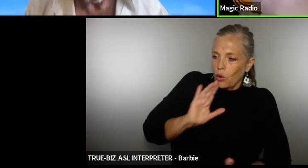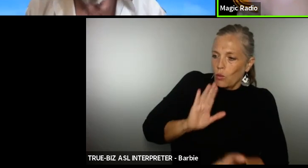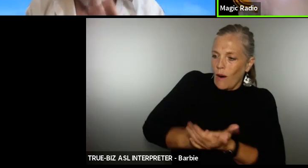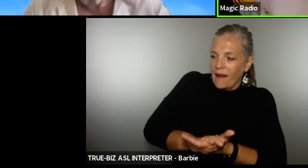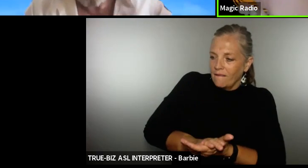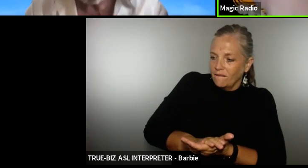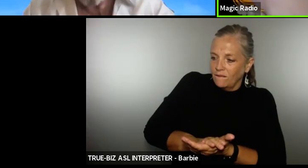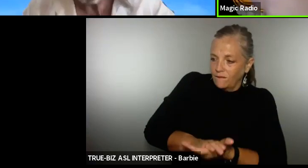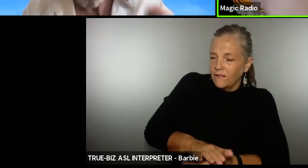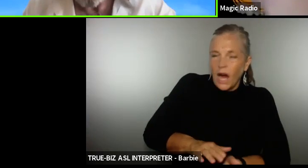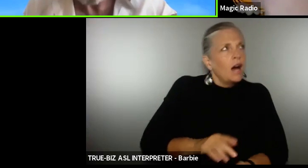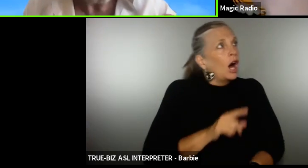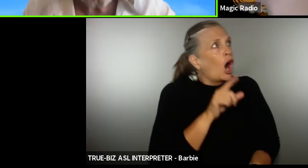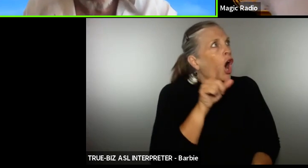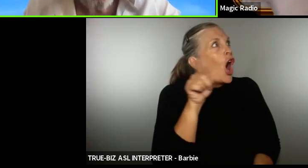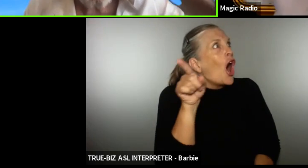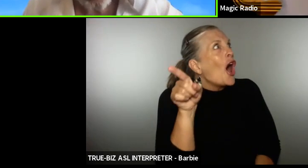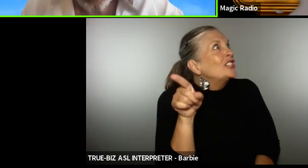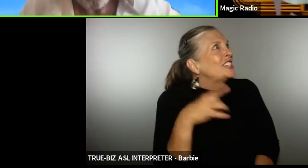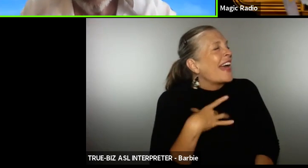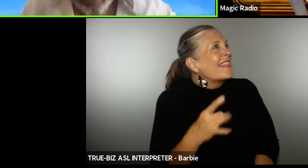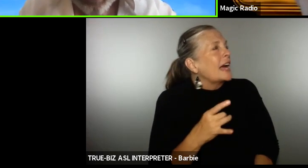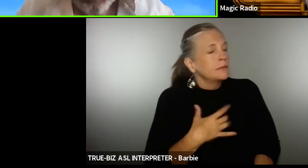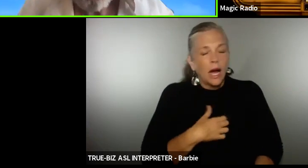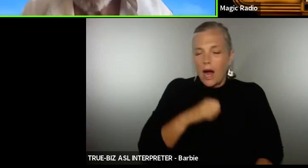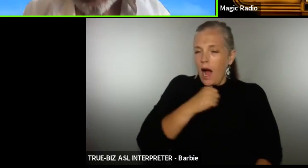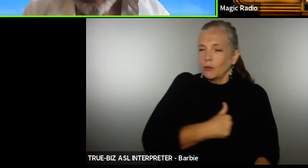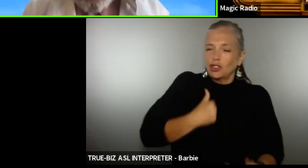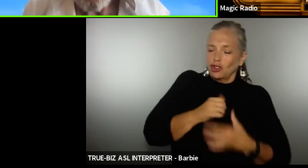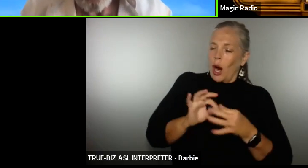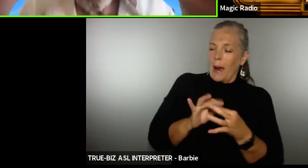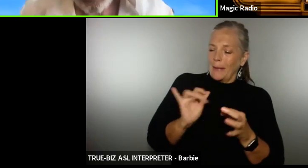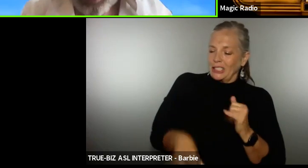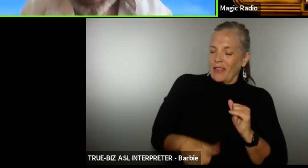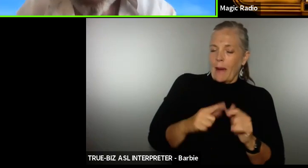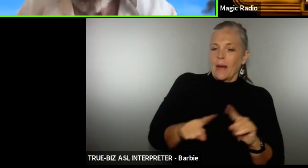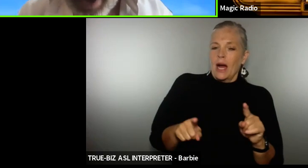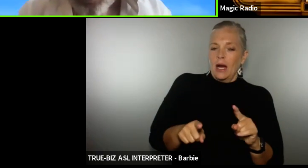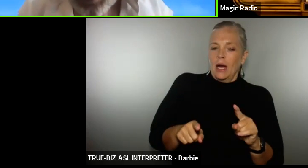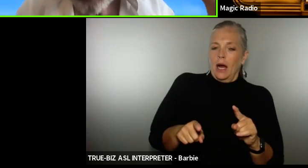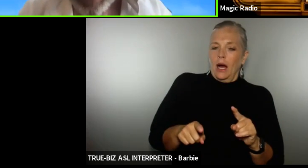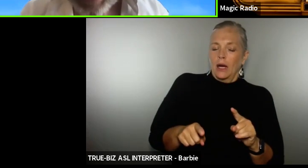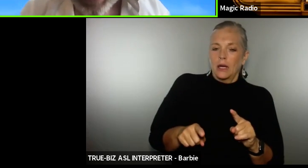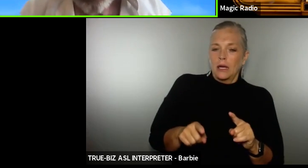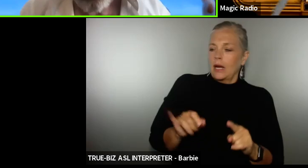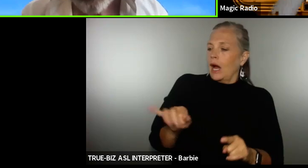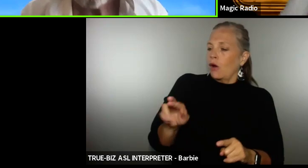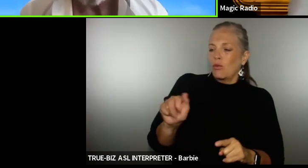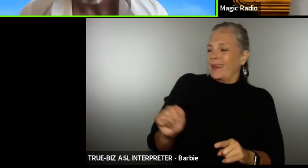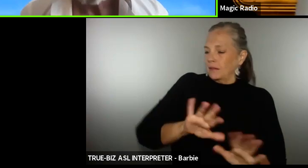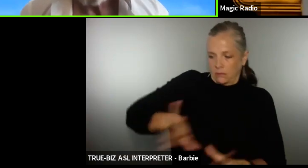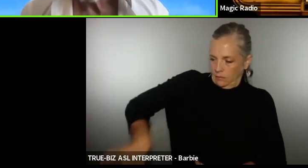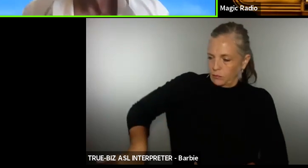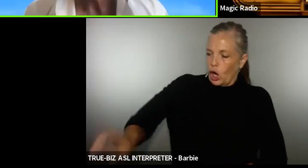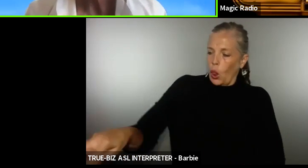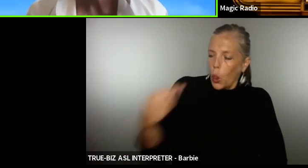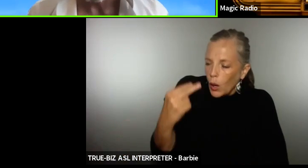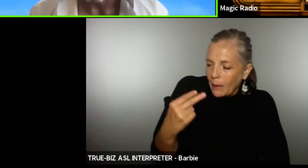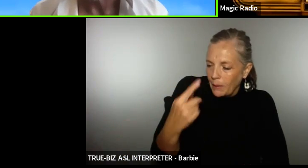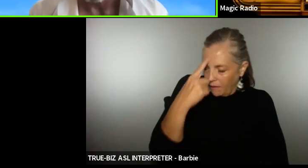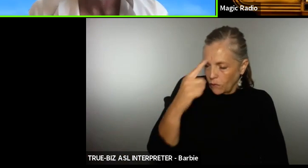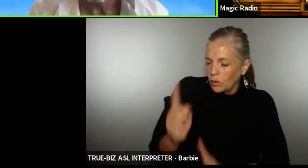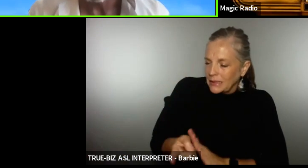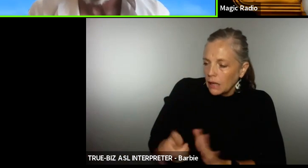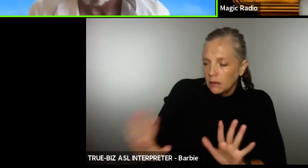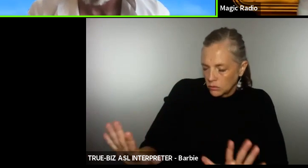me I'm sorry I meant shit I really am please take your eyes off Irina for a second and look at me for close to